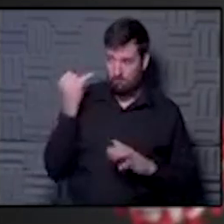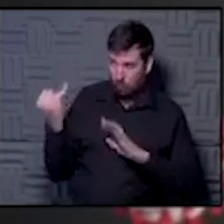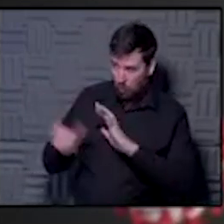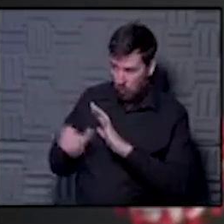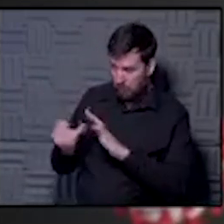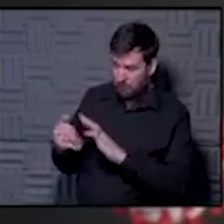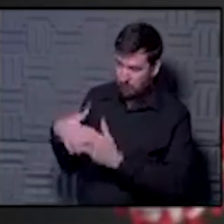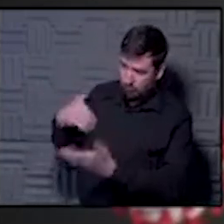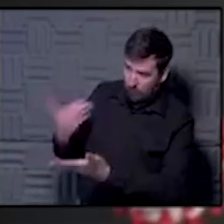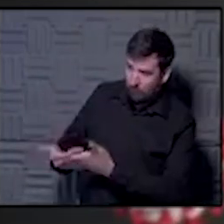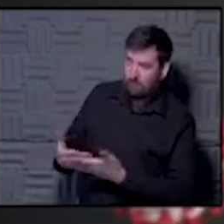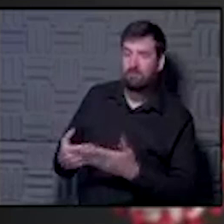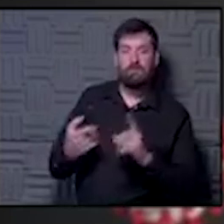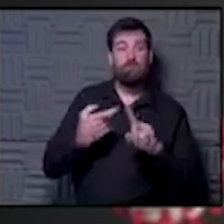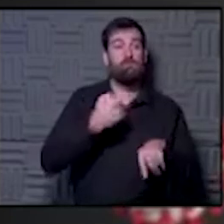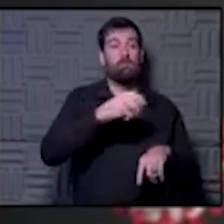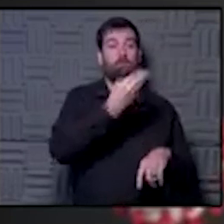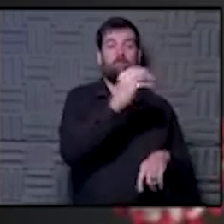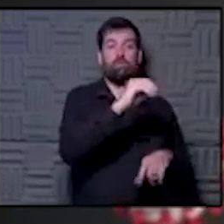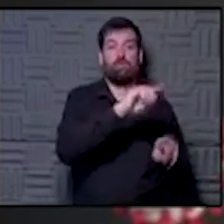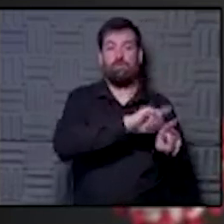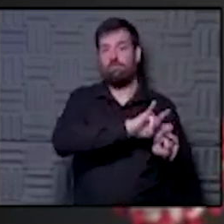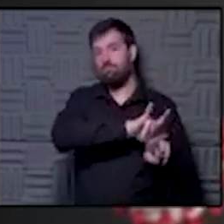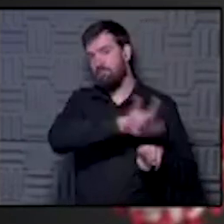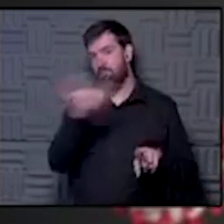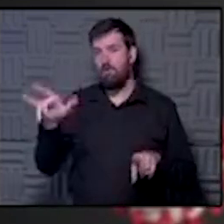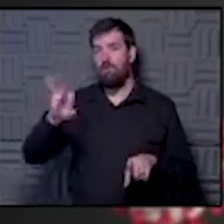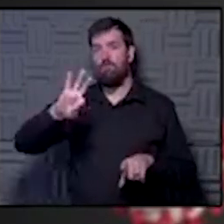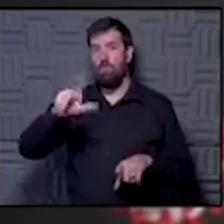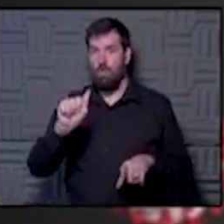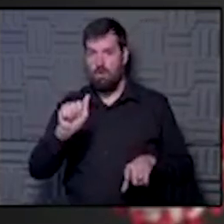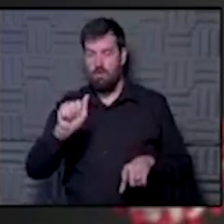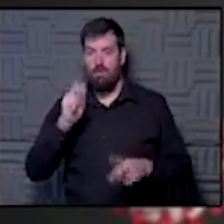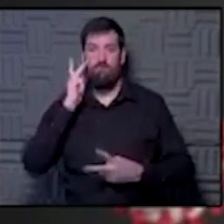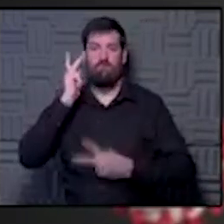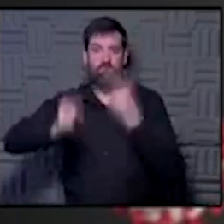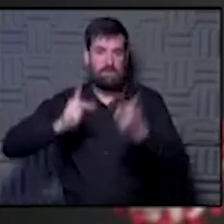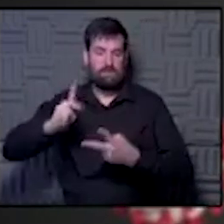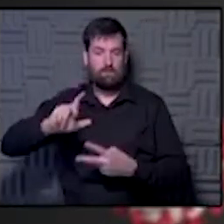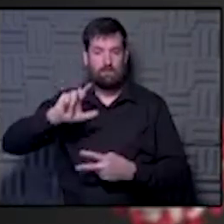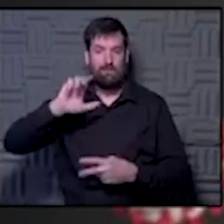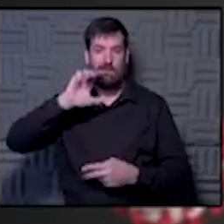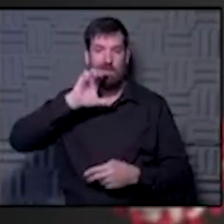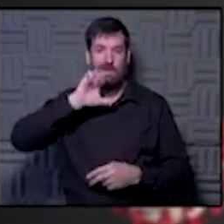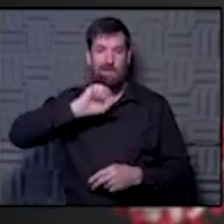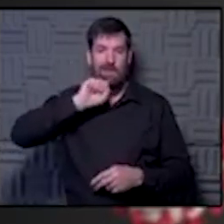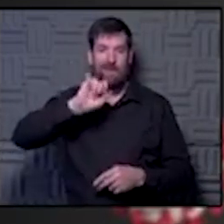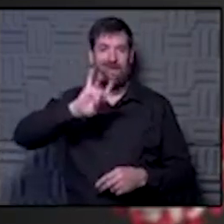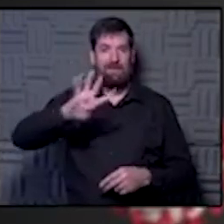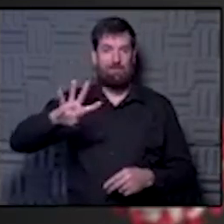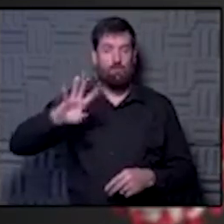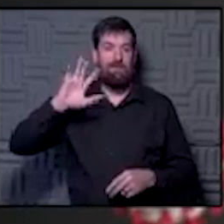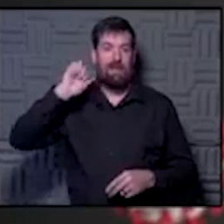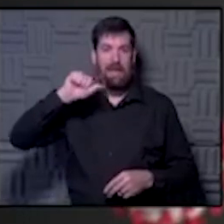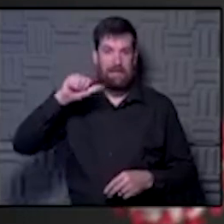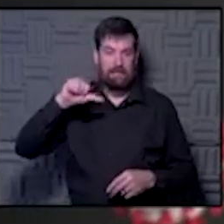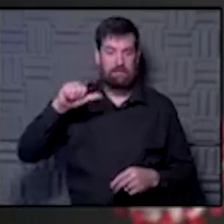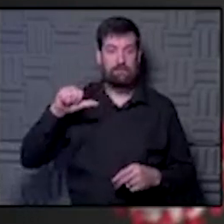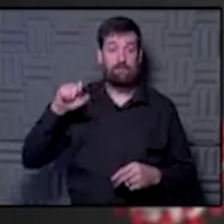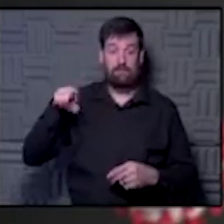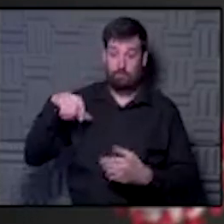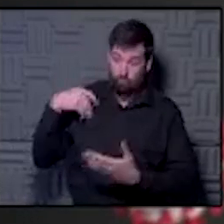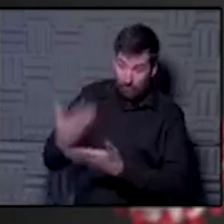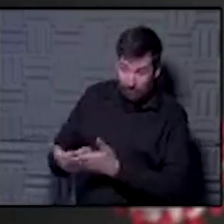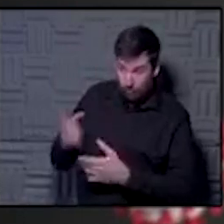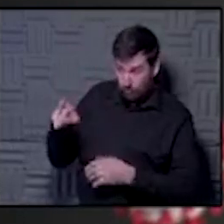should I get there? Because this is from Missouri to Florida to visit my 84-year-old aunt. So should I quarantine for 14 days upon arrival to